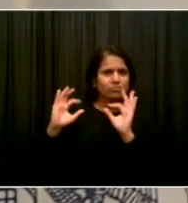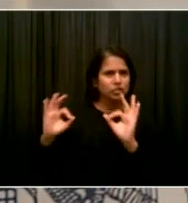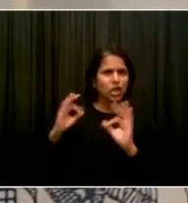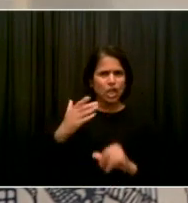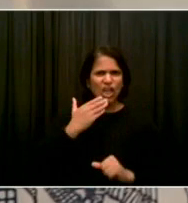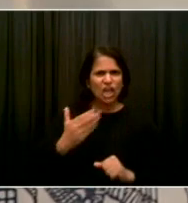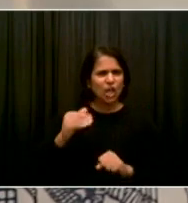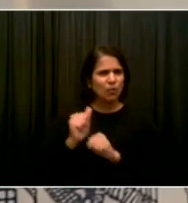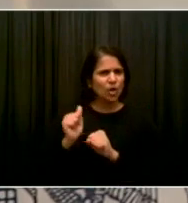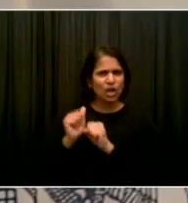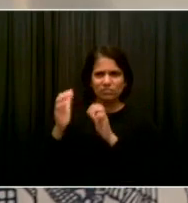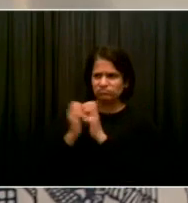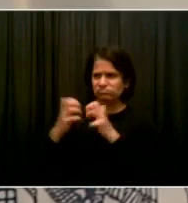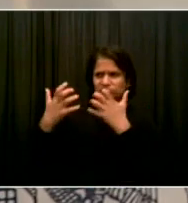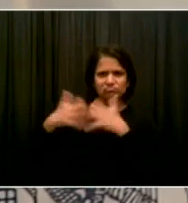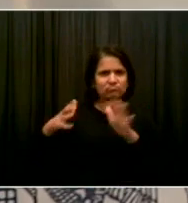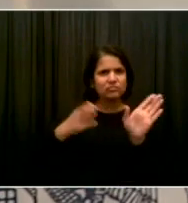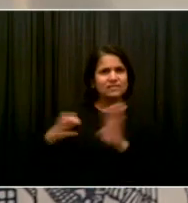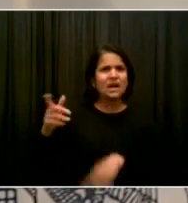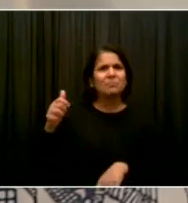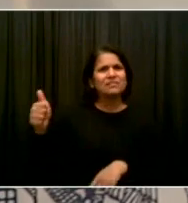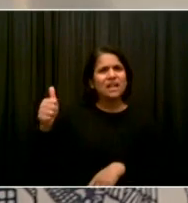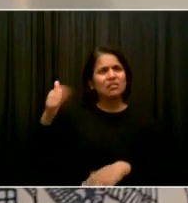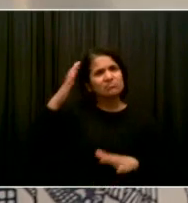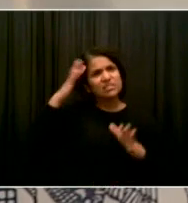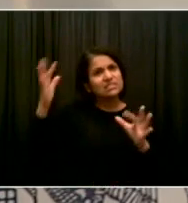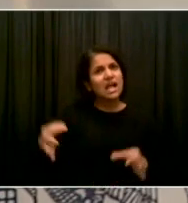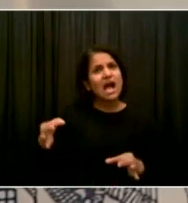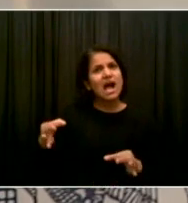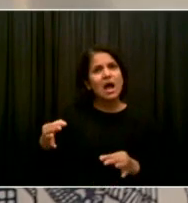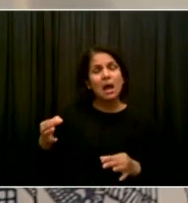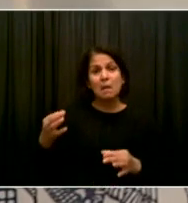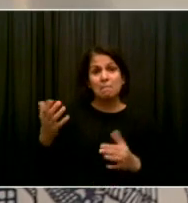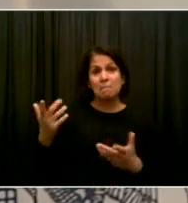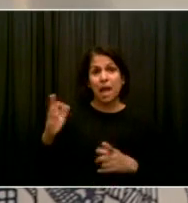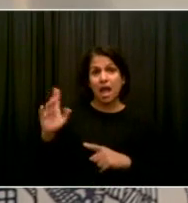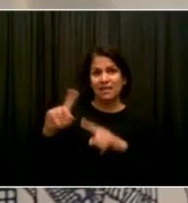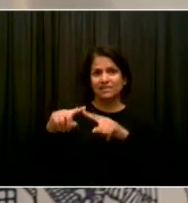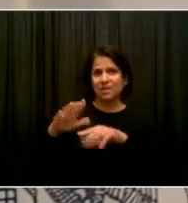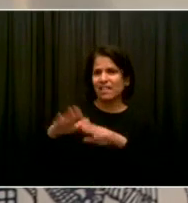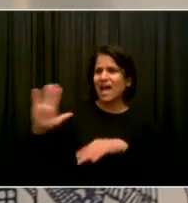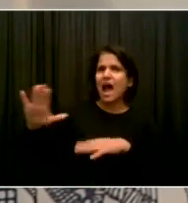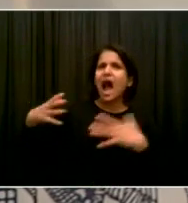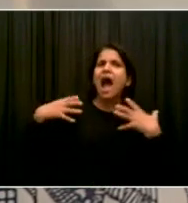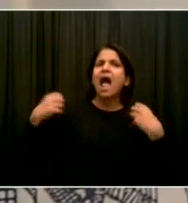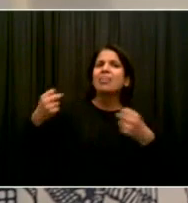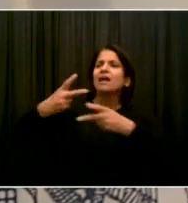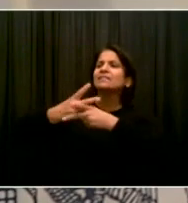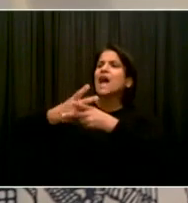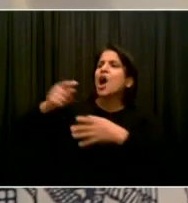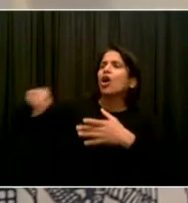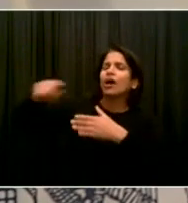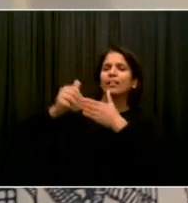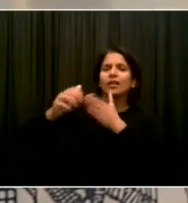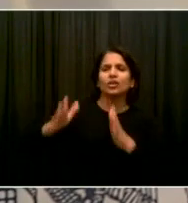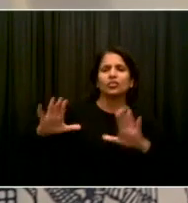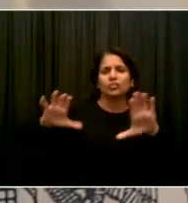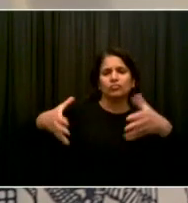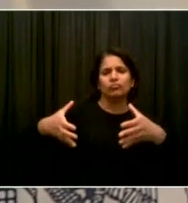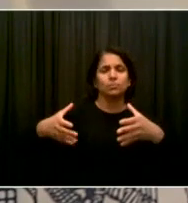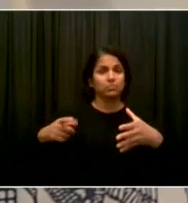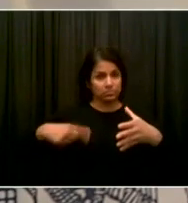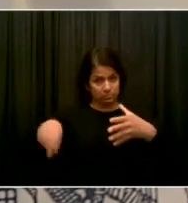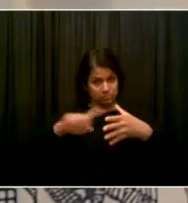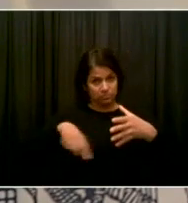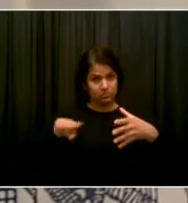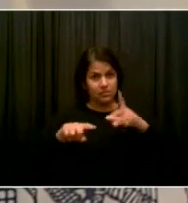makes, I know it will be based on the advice of the healthcare leaders. Uh, so, you know, let's, let's let that play out. Obviously, there's some time